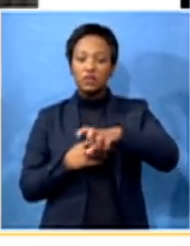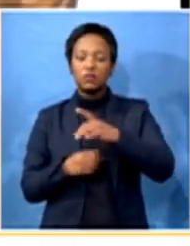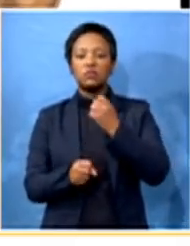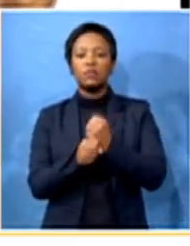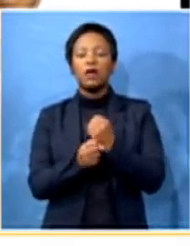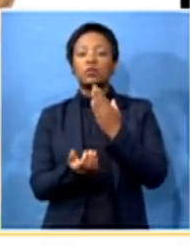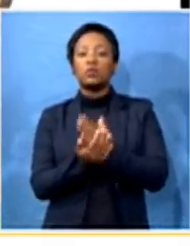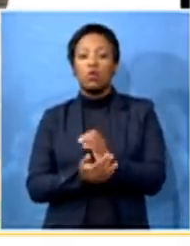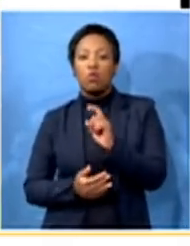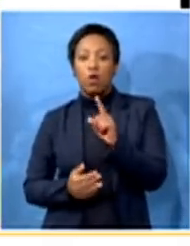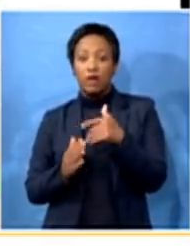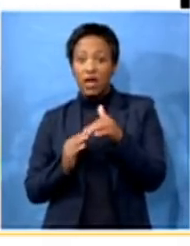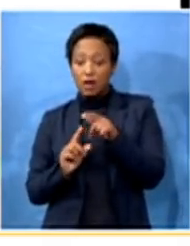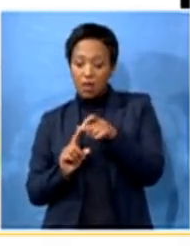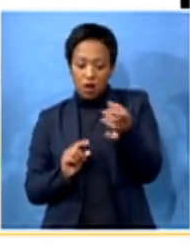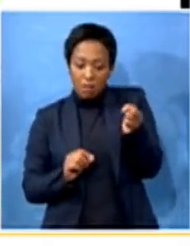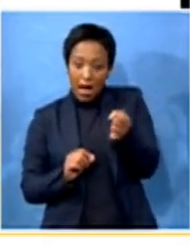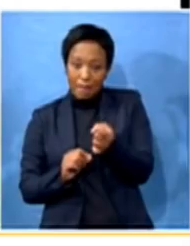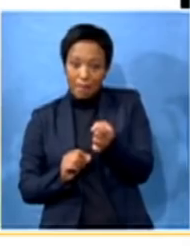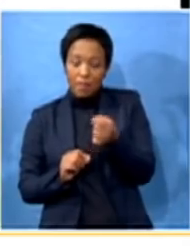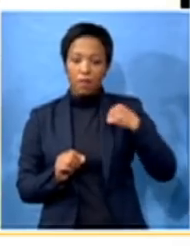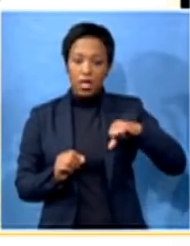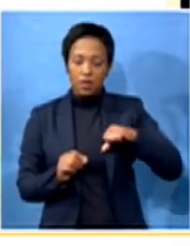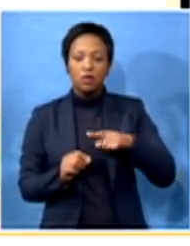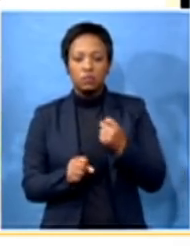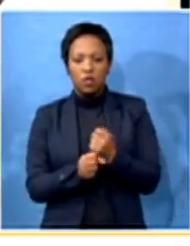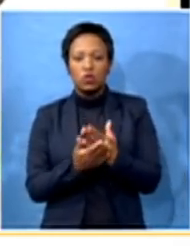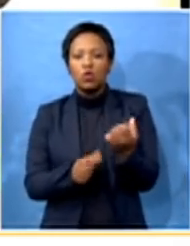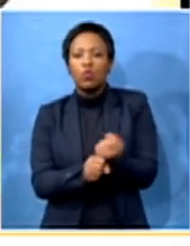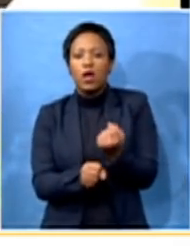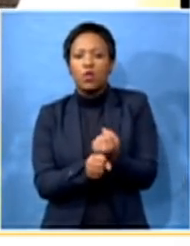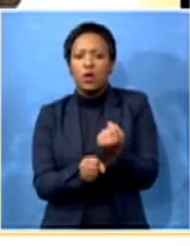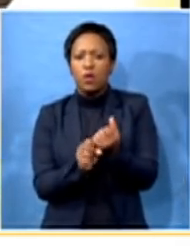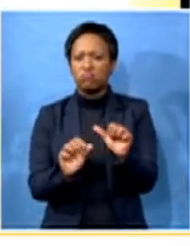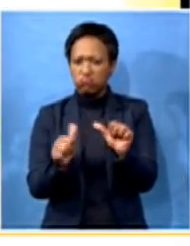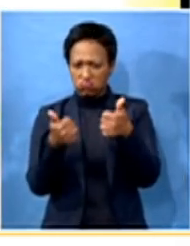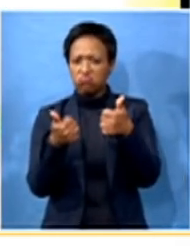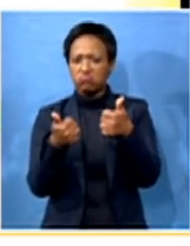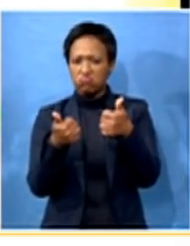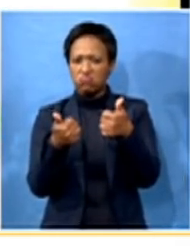province. ANC has got a responsibility that the only metro you are having in the province is